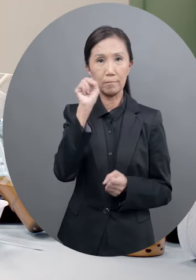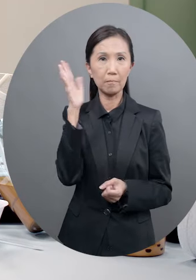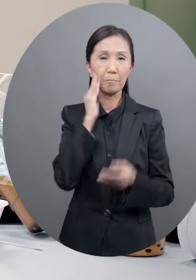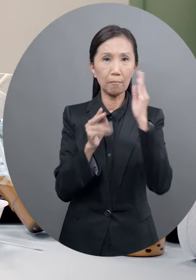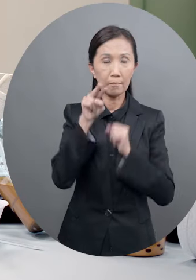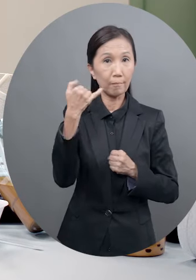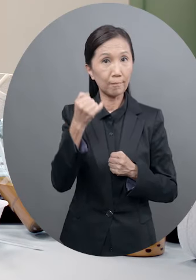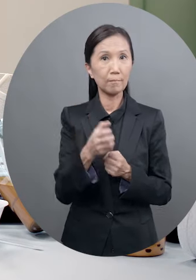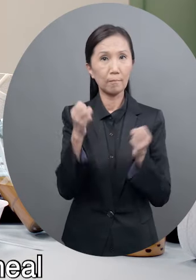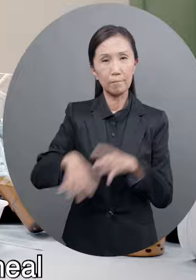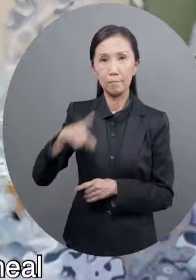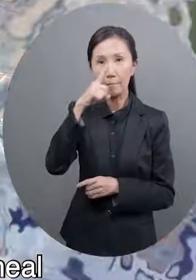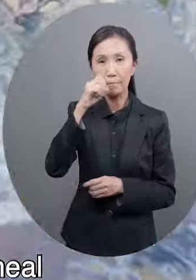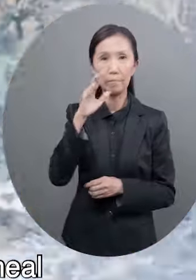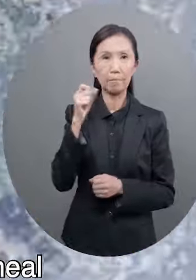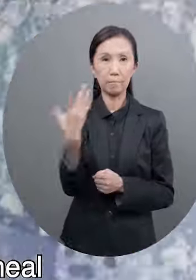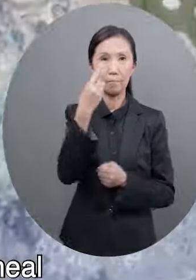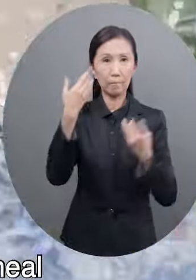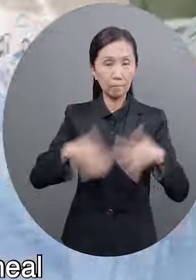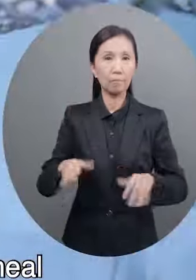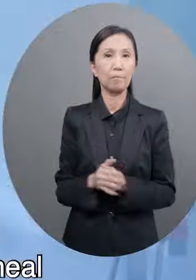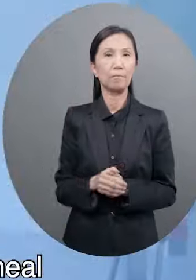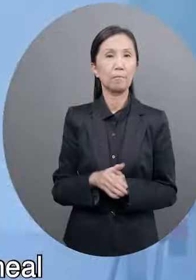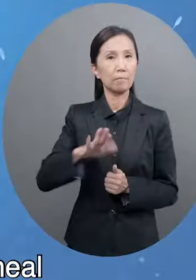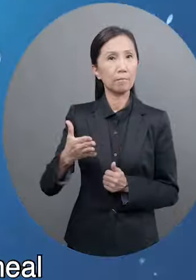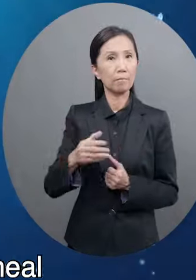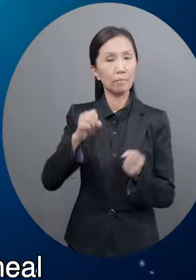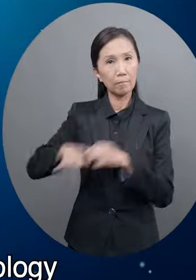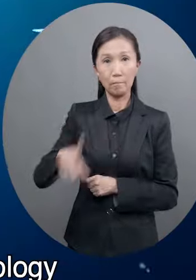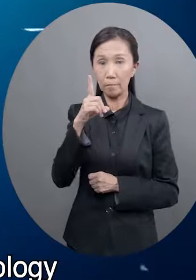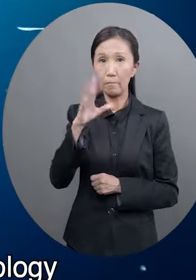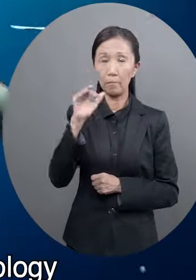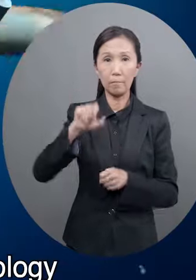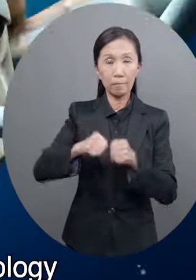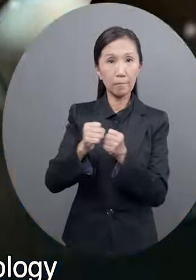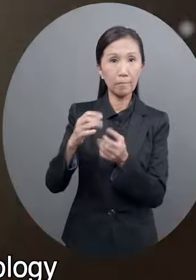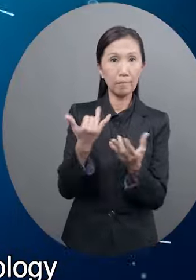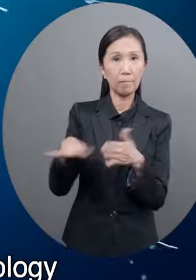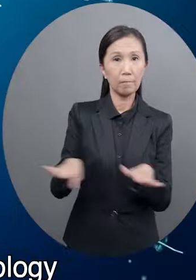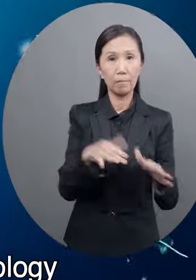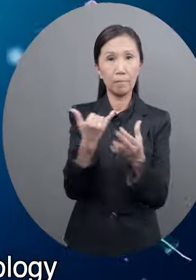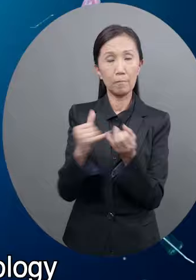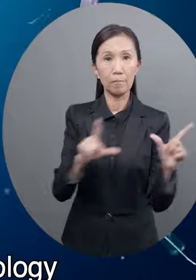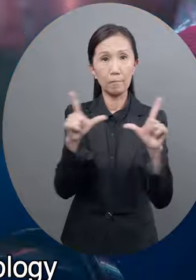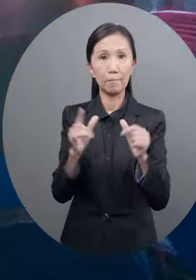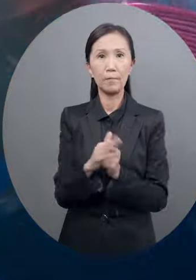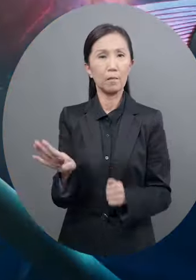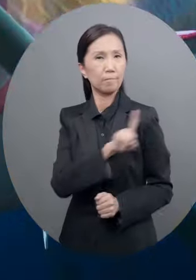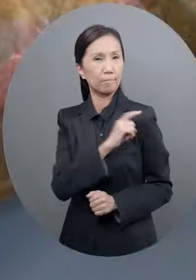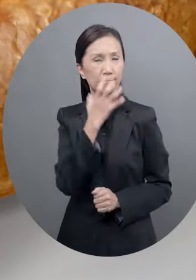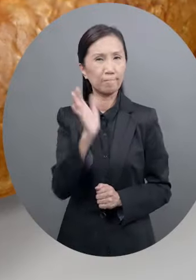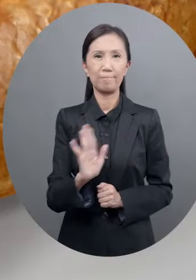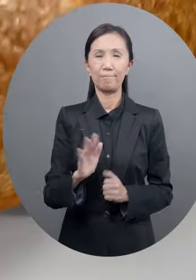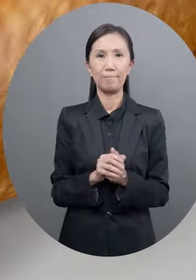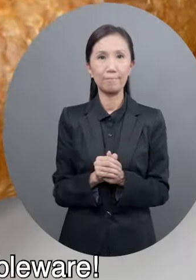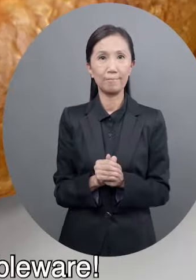Turning a blind eye after use? Disposable plastic tableware is used just for one meal, but every piece discarded may harm the marine ecology. Don't want to